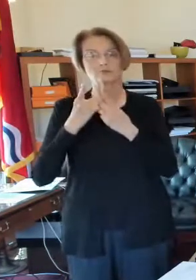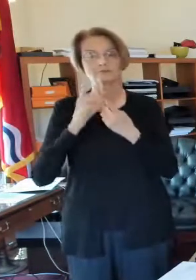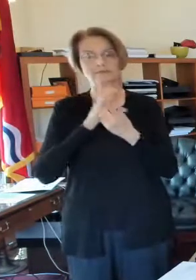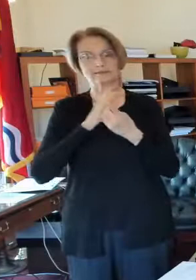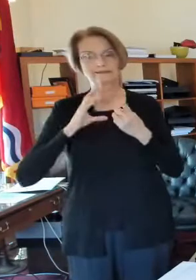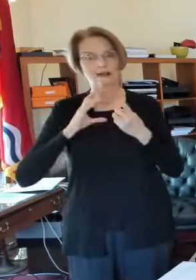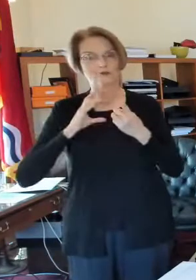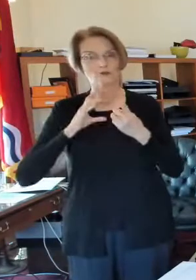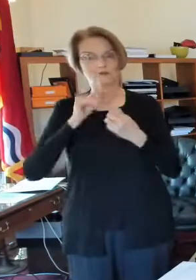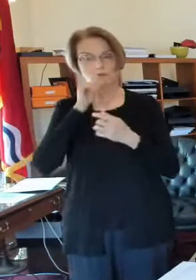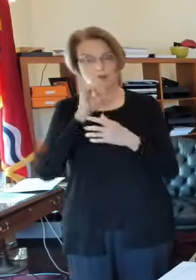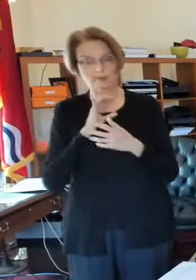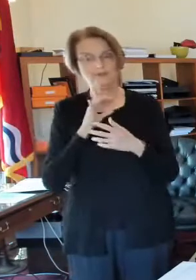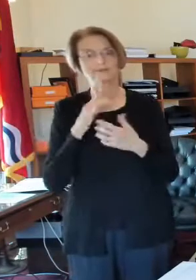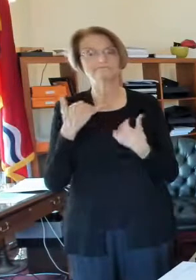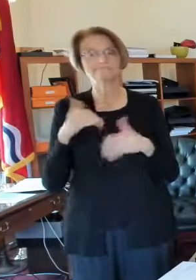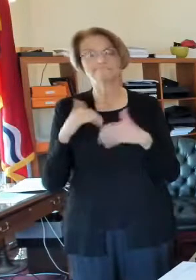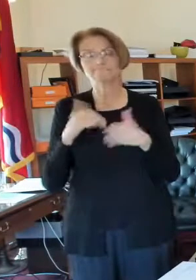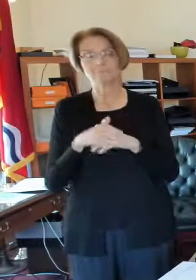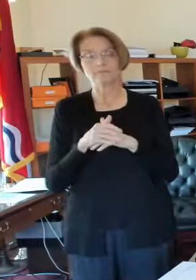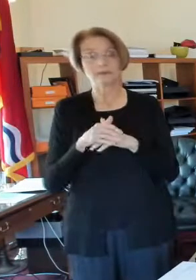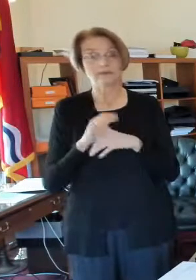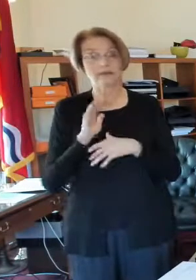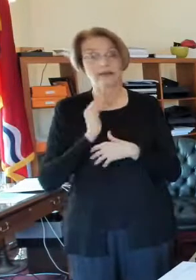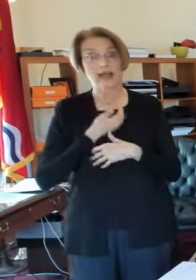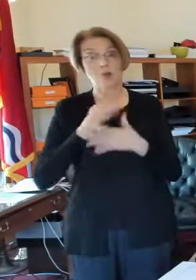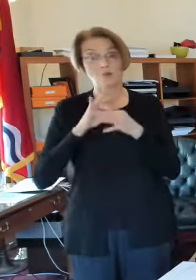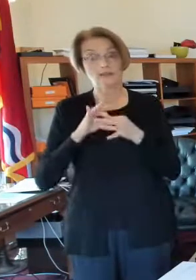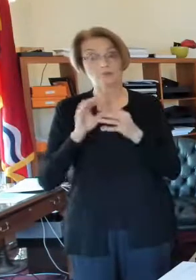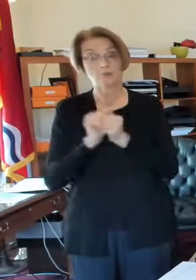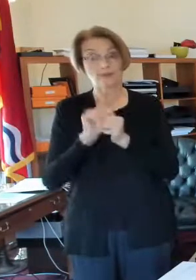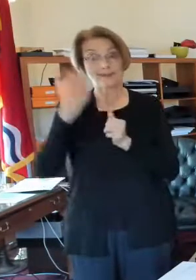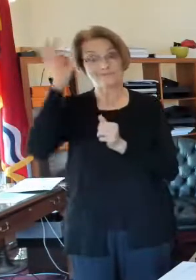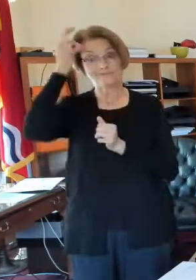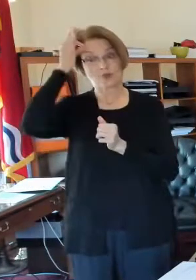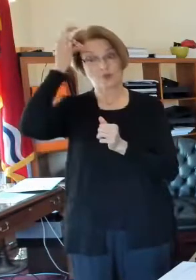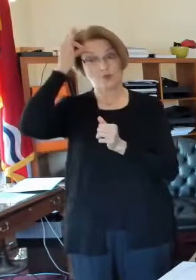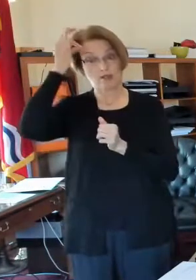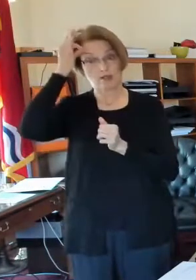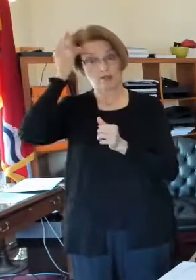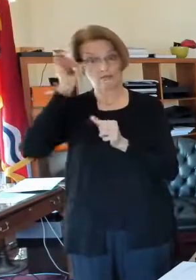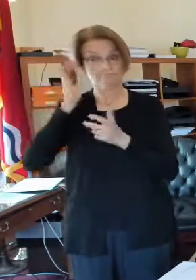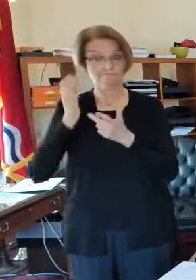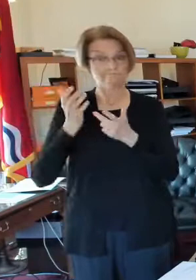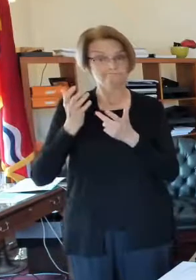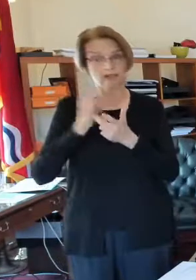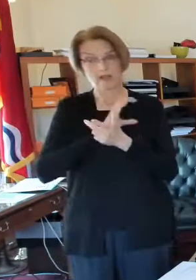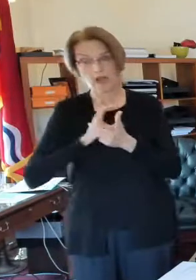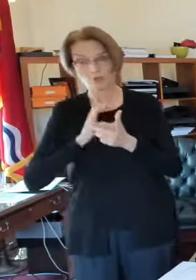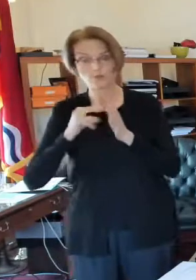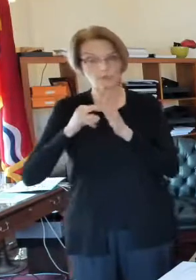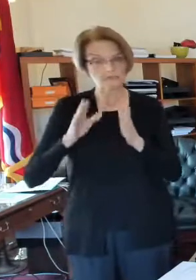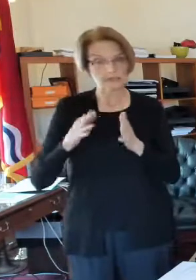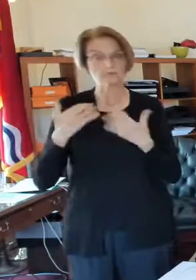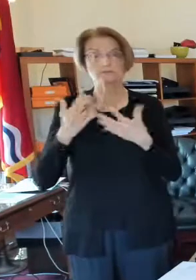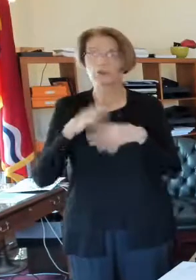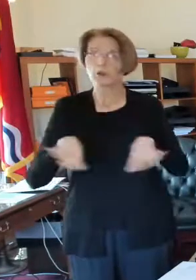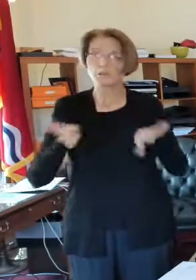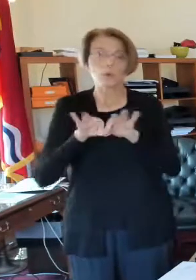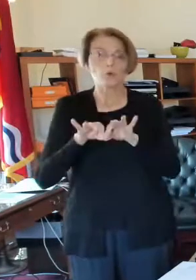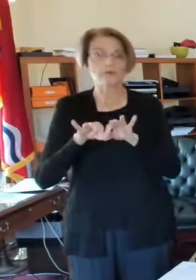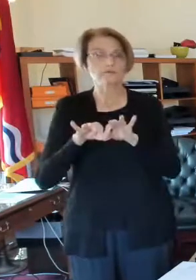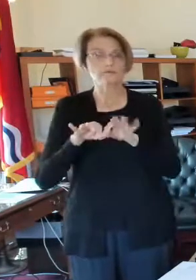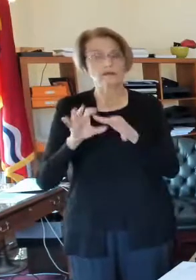forward to working with you. Our relationships with our federal delegation are so important, and they're